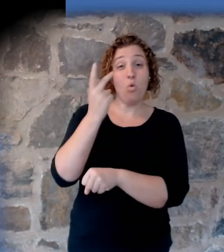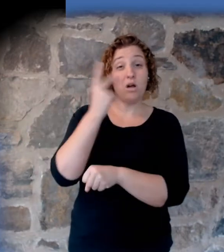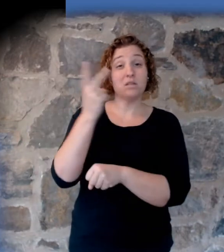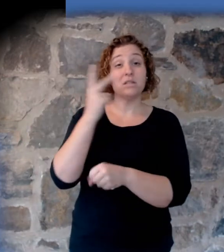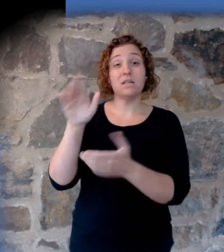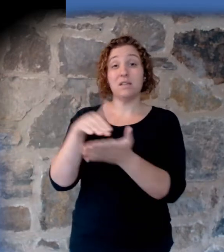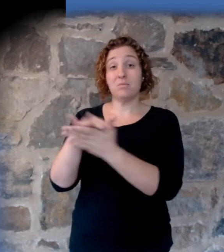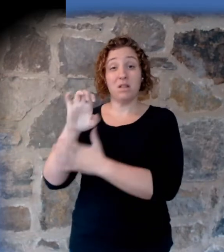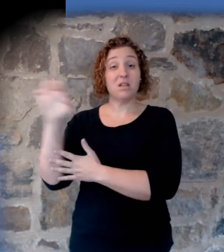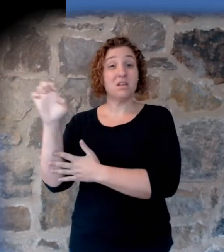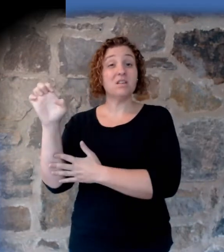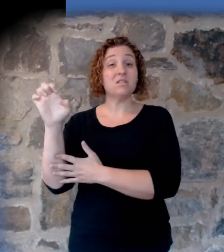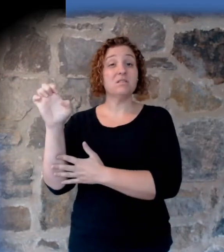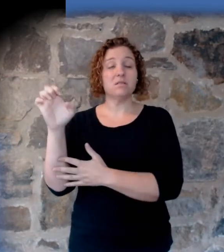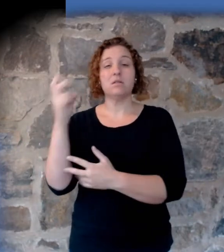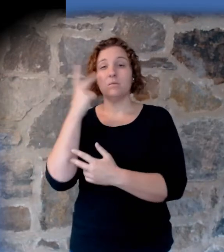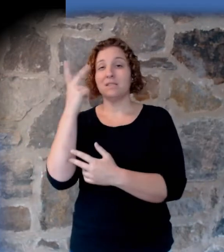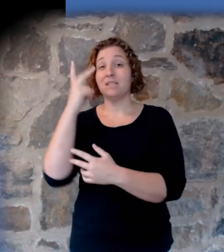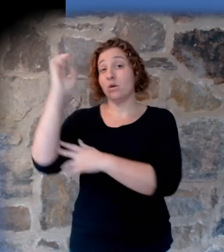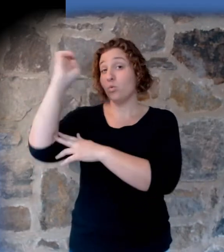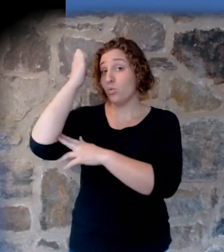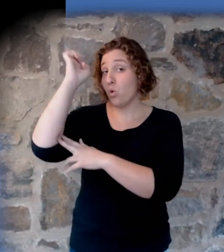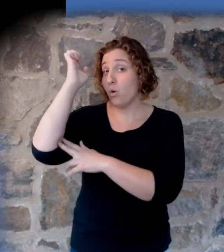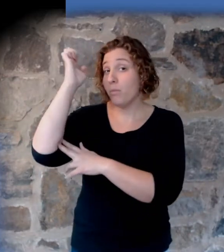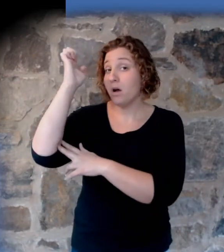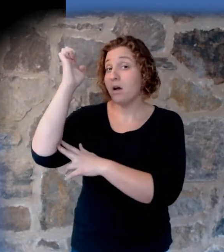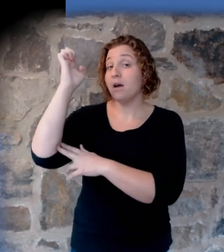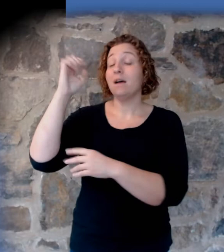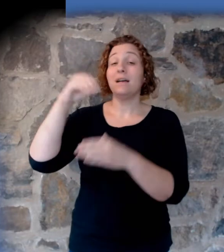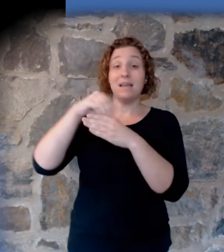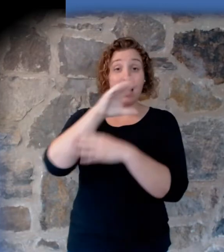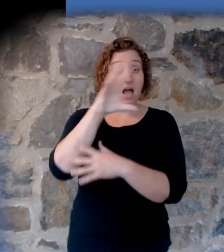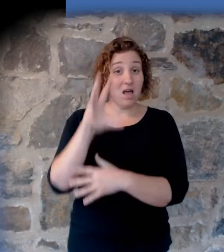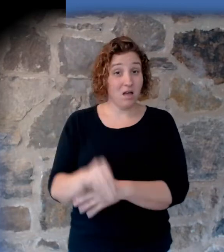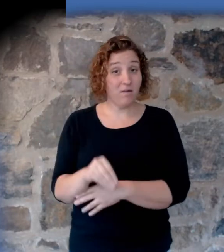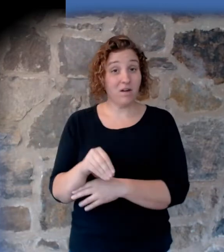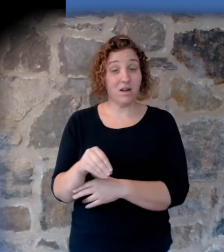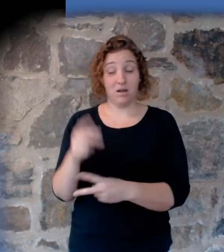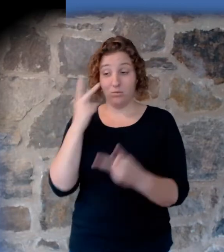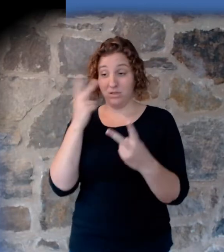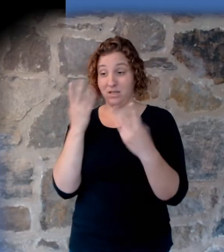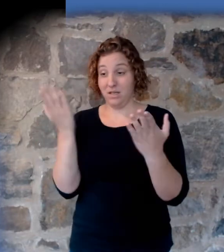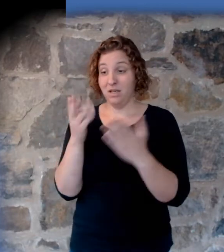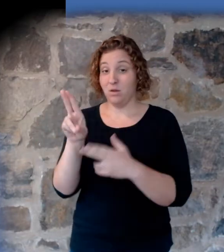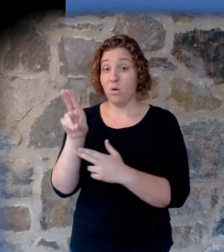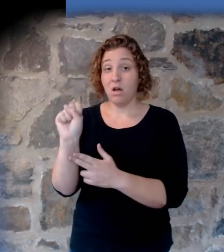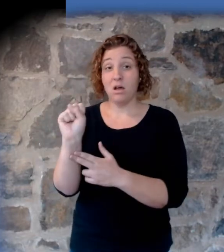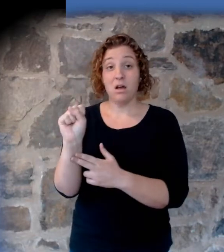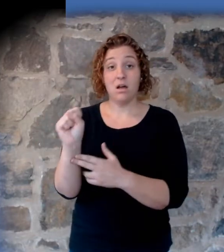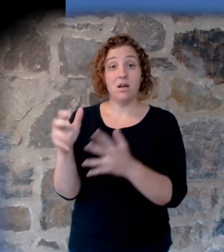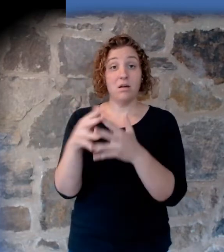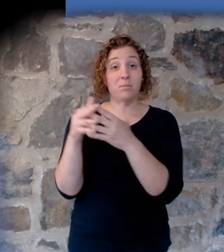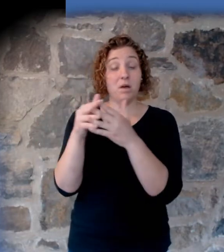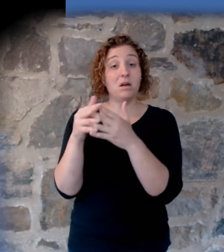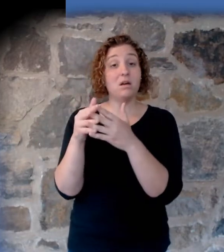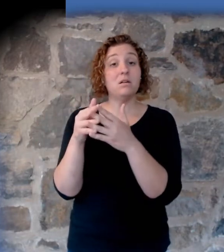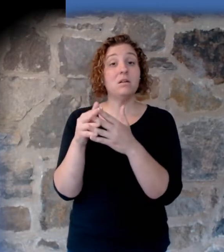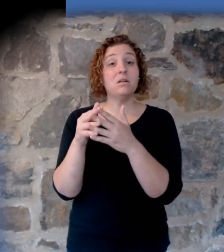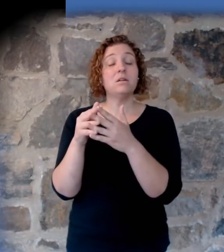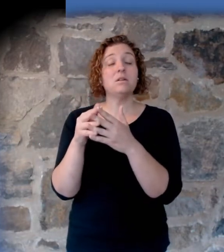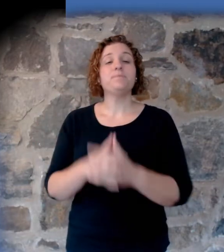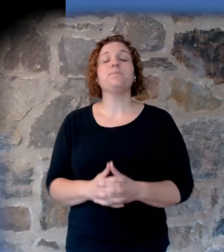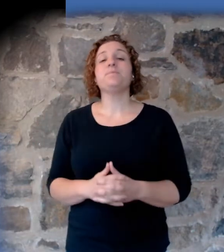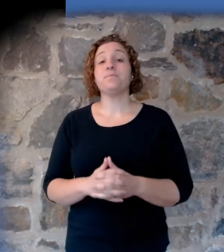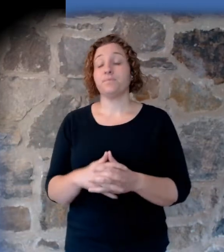It's over in Europe. It's in Africa. And here it is under the North American continent. So we've got this